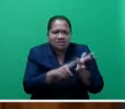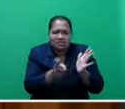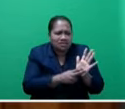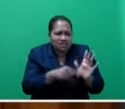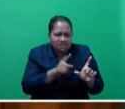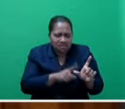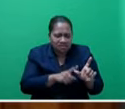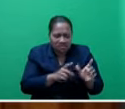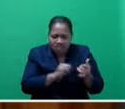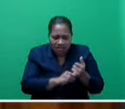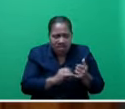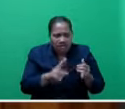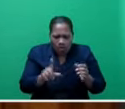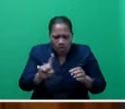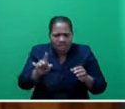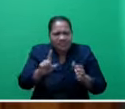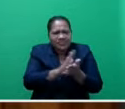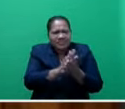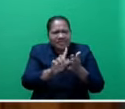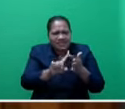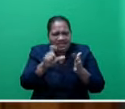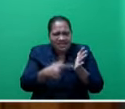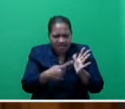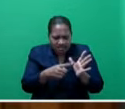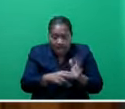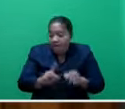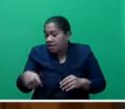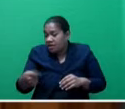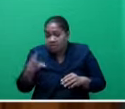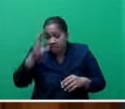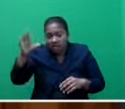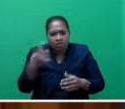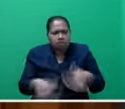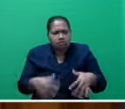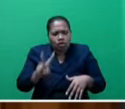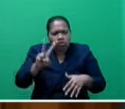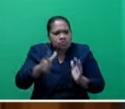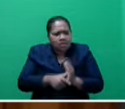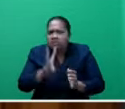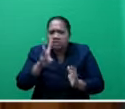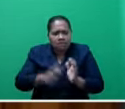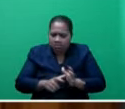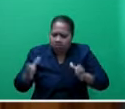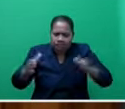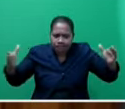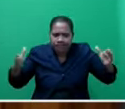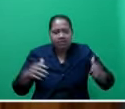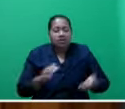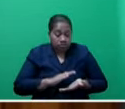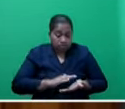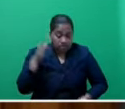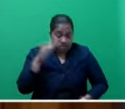while our neighboring Australia averages twice that and many other countries about three times that amount. increasing our yields are